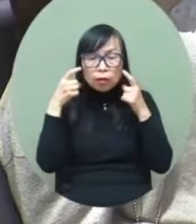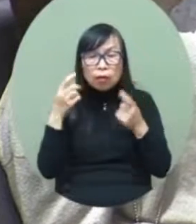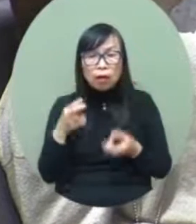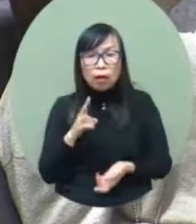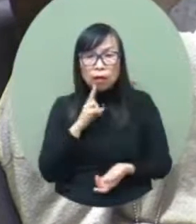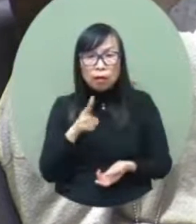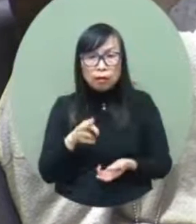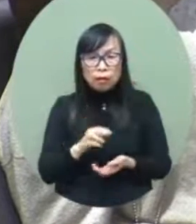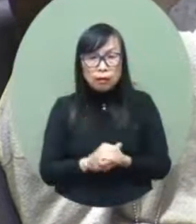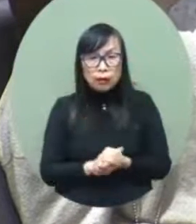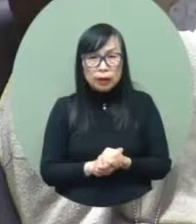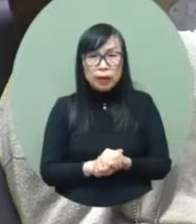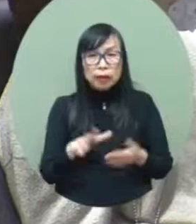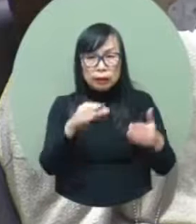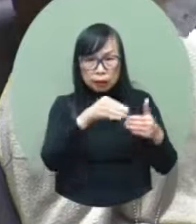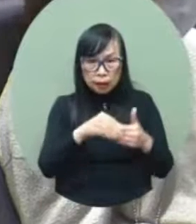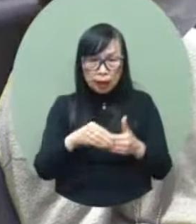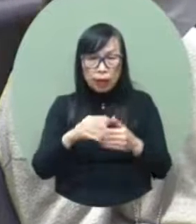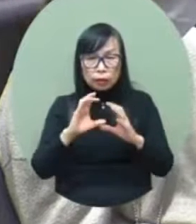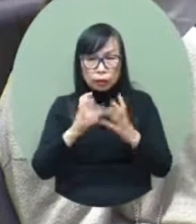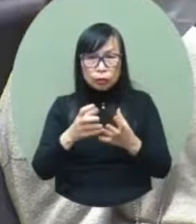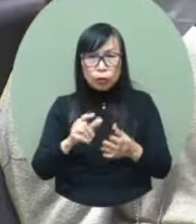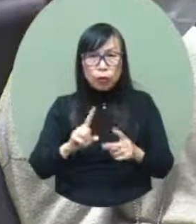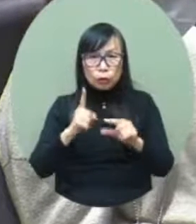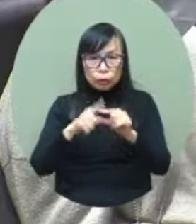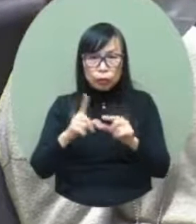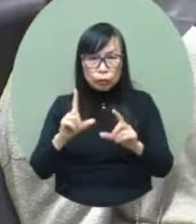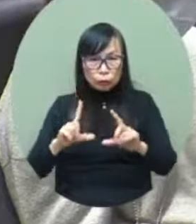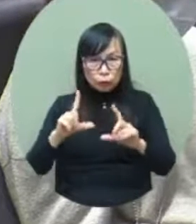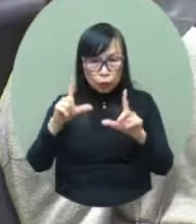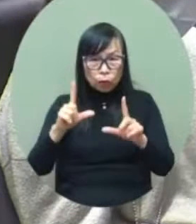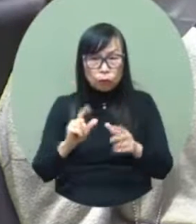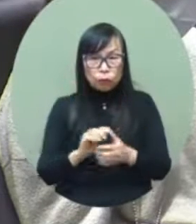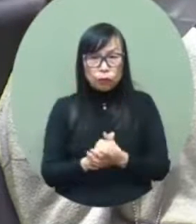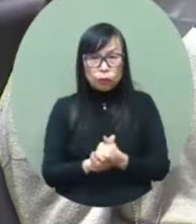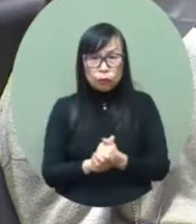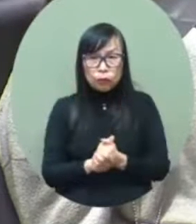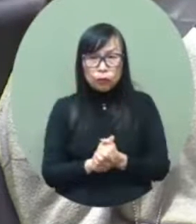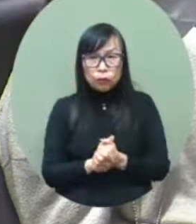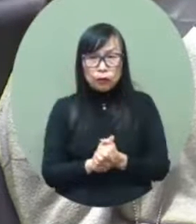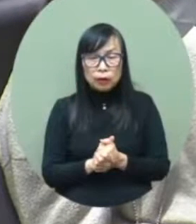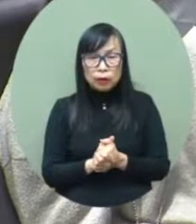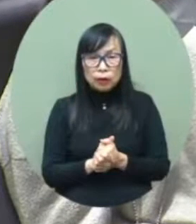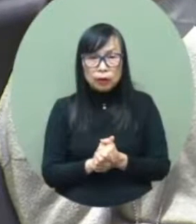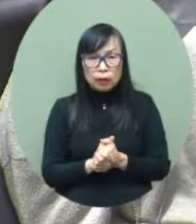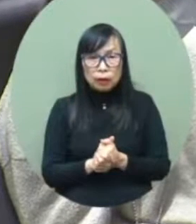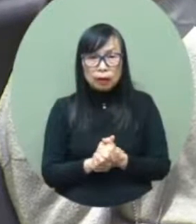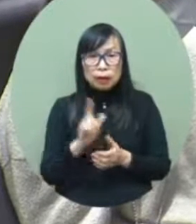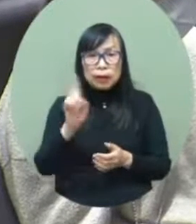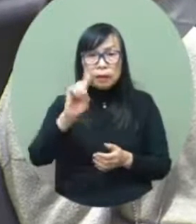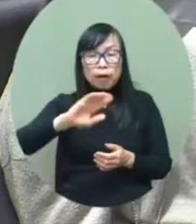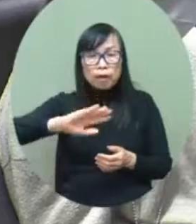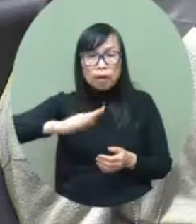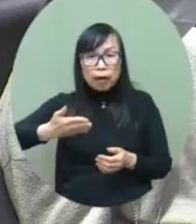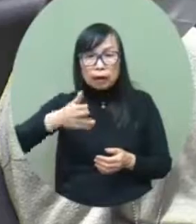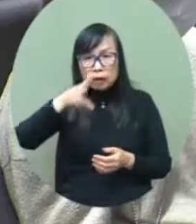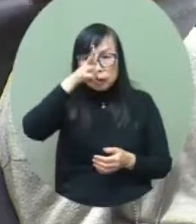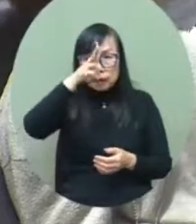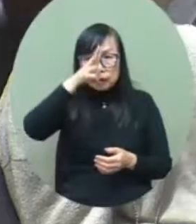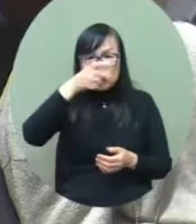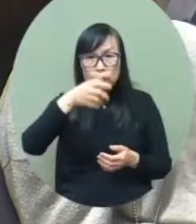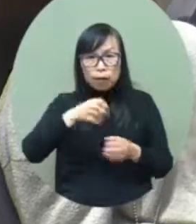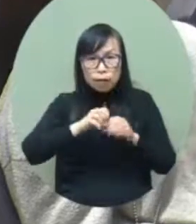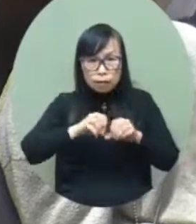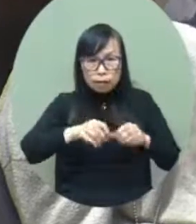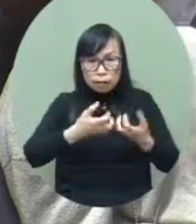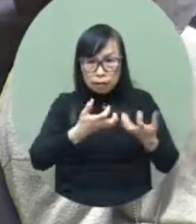what extent may this reflect the government's efforts to diversify assets um and will you be seeking to court middle eastern companies to ipo in